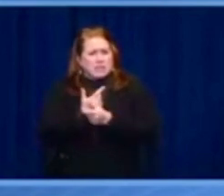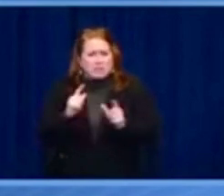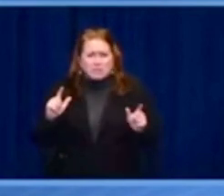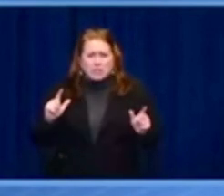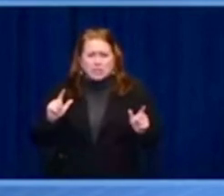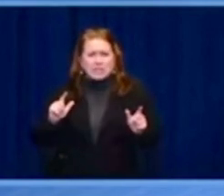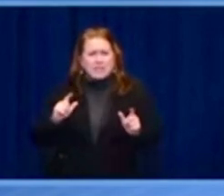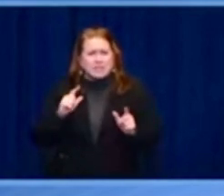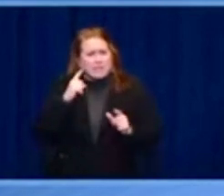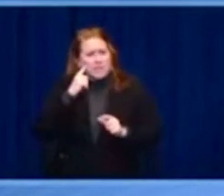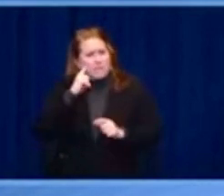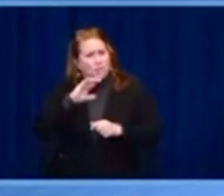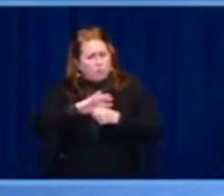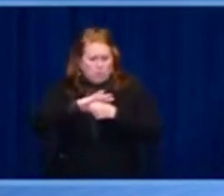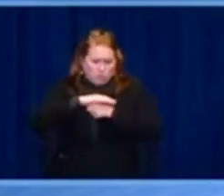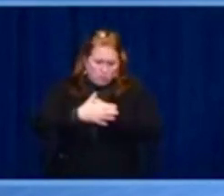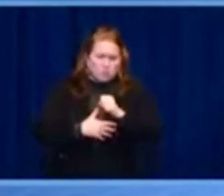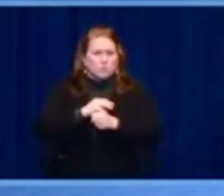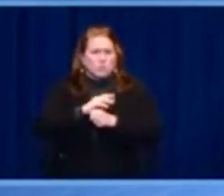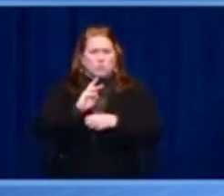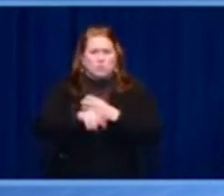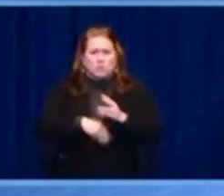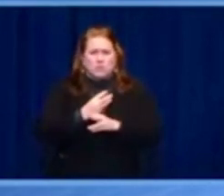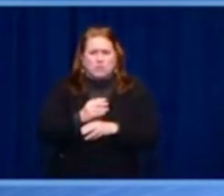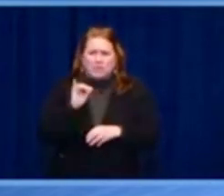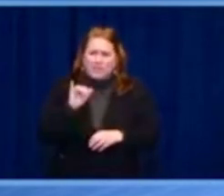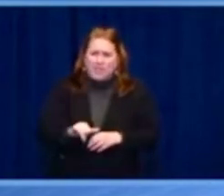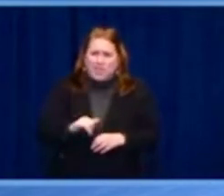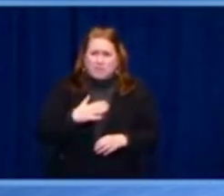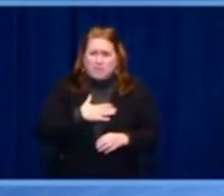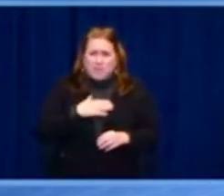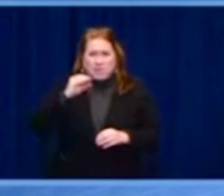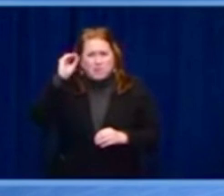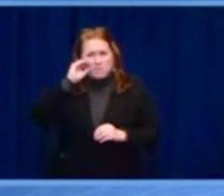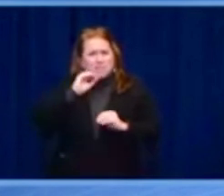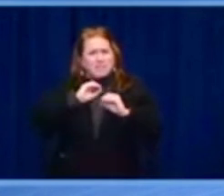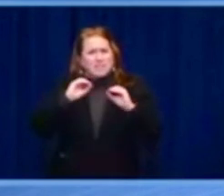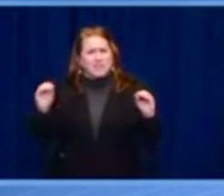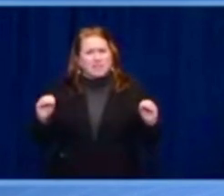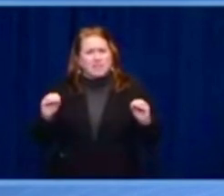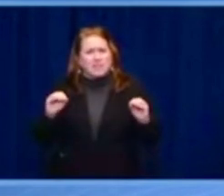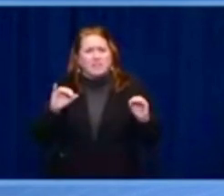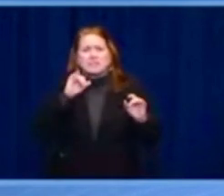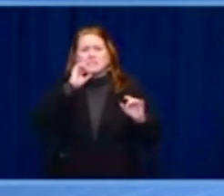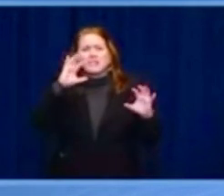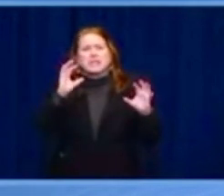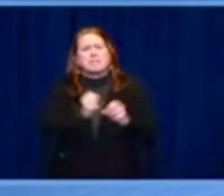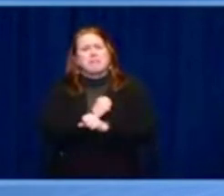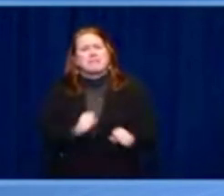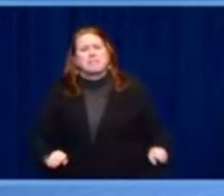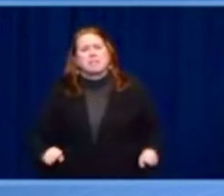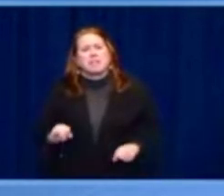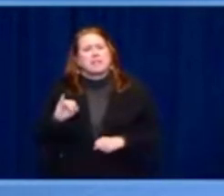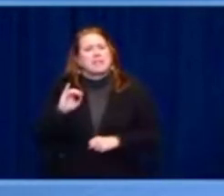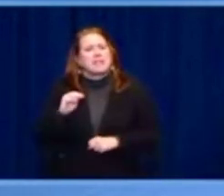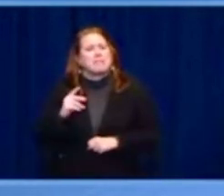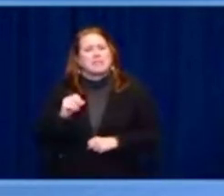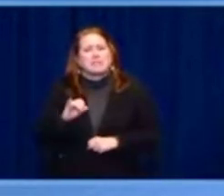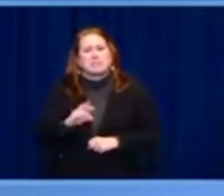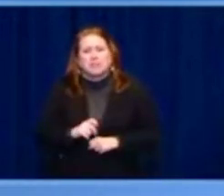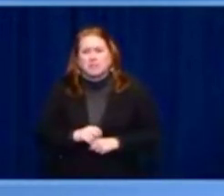demonstrating the power of the power of democracy. Angola. Angola has taken steps to build an independent judiciary, creating three new